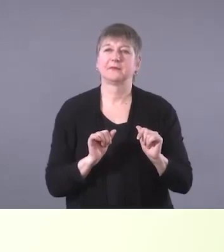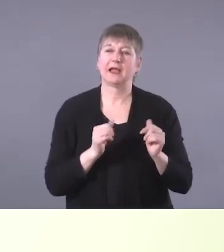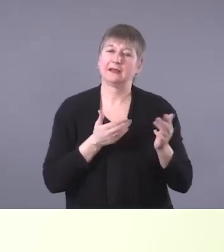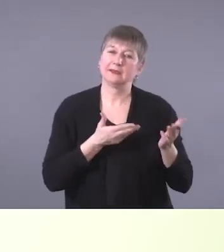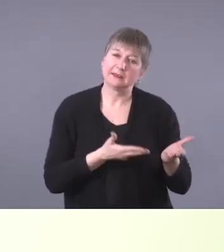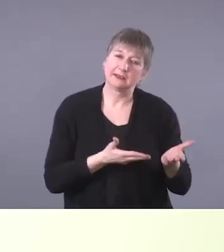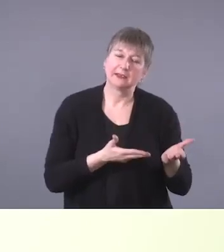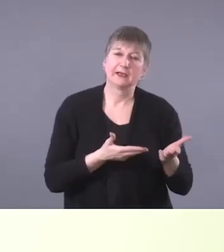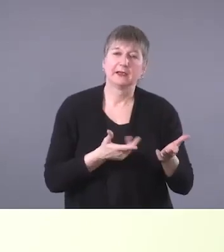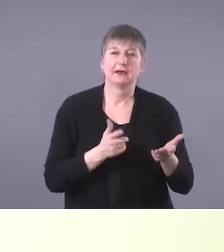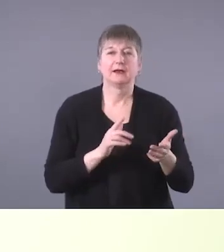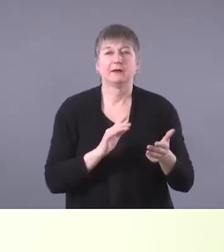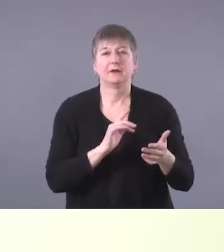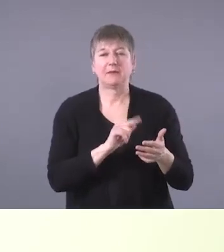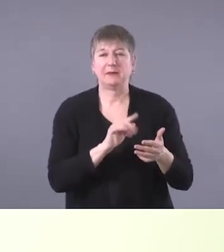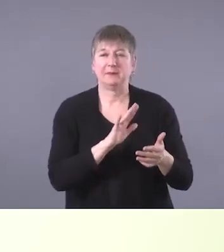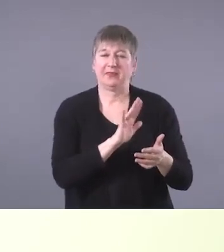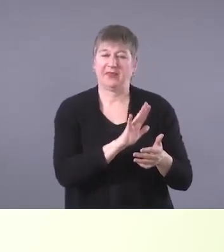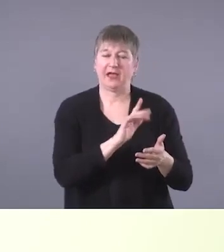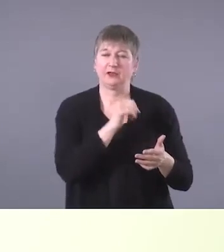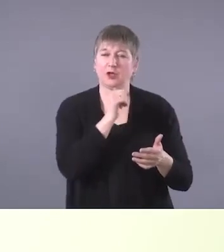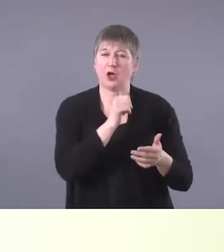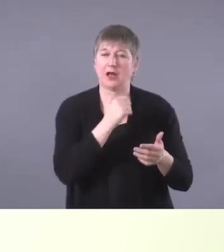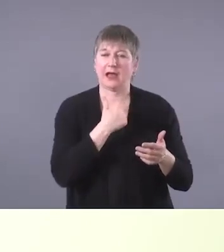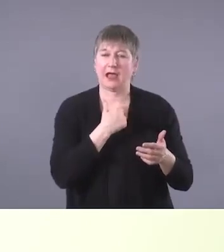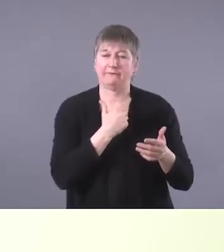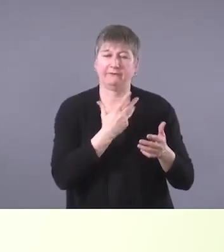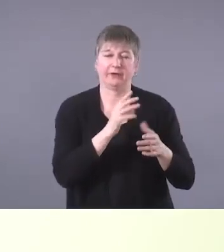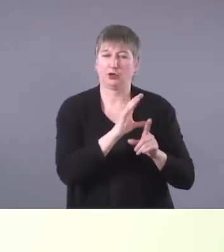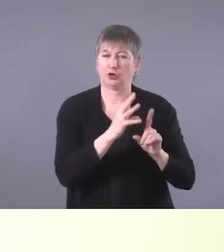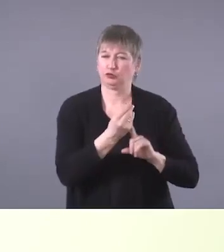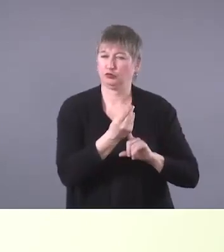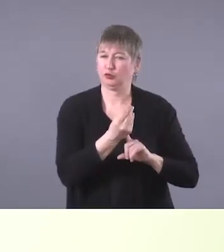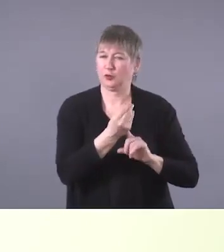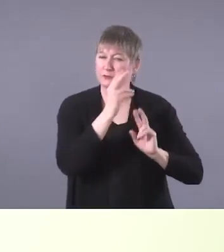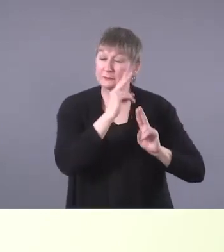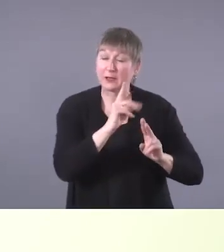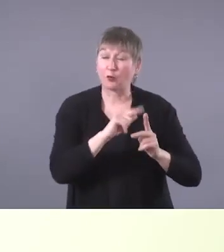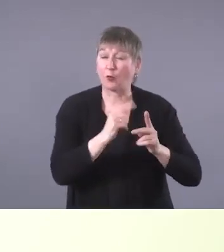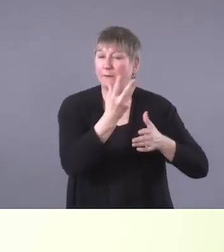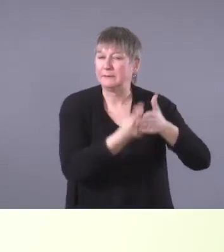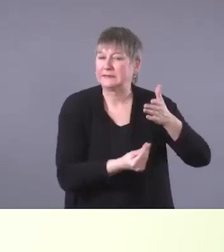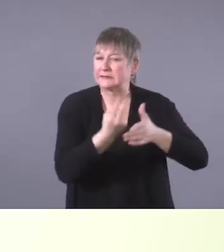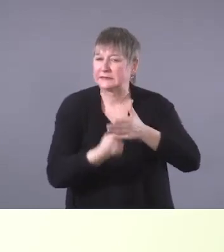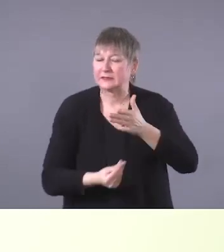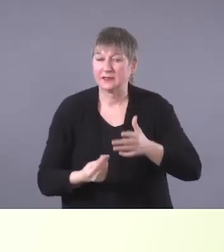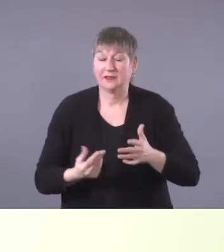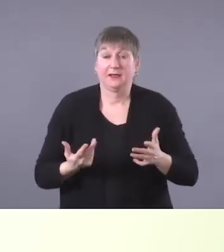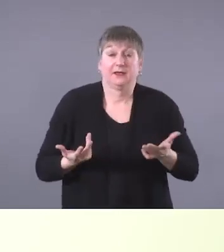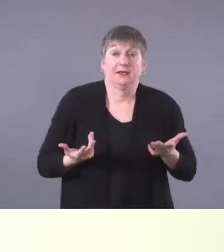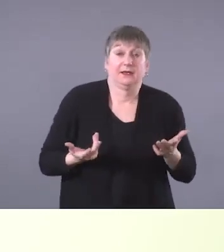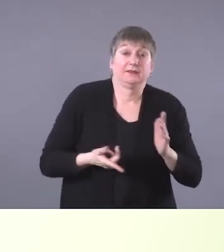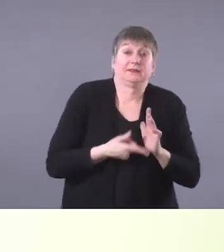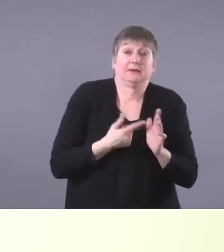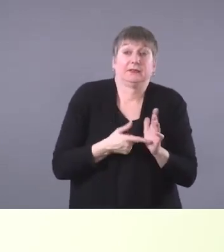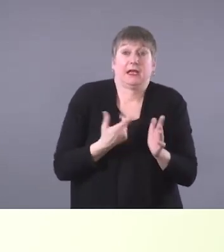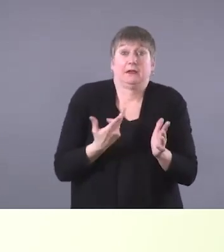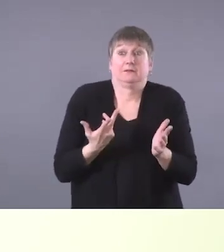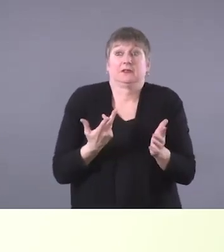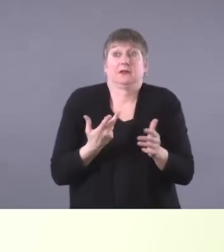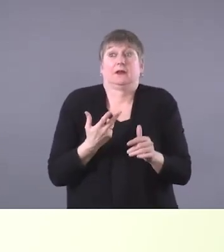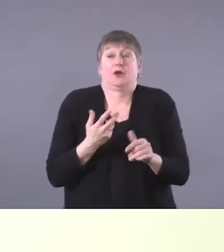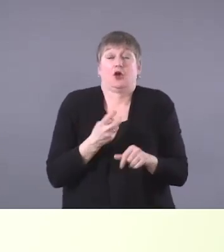maybe missing some cultural differences. And I mean, in some cases it's unavoidable, but what we can do is make